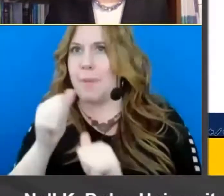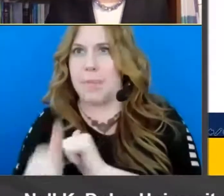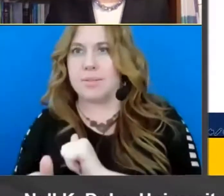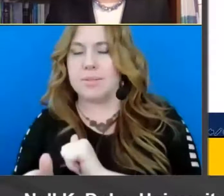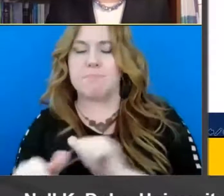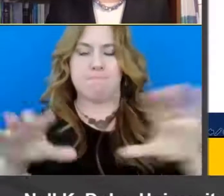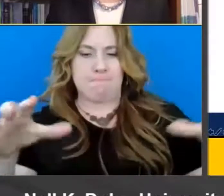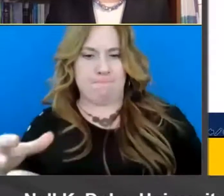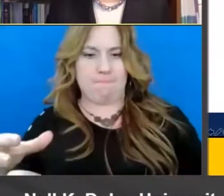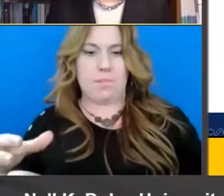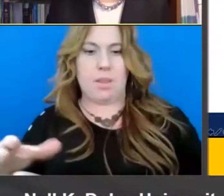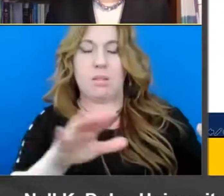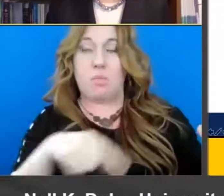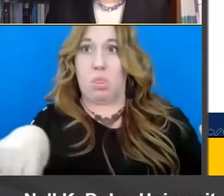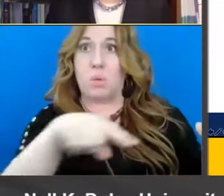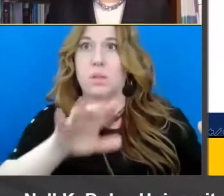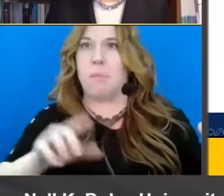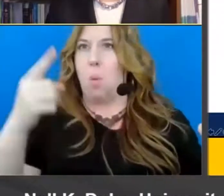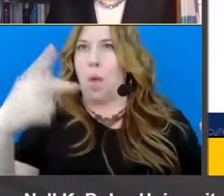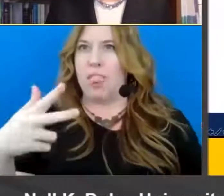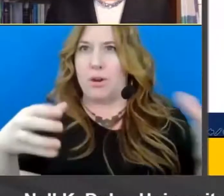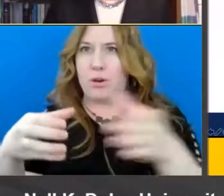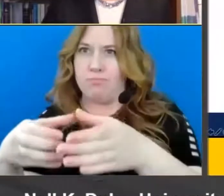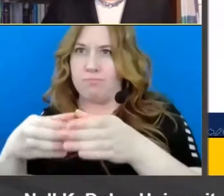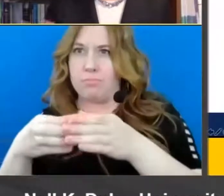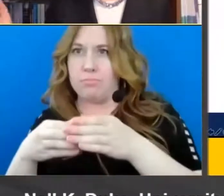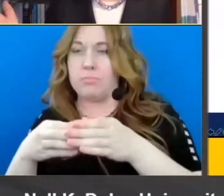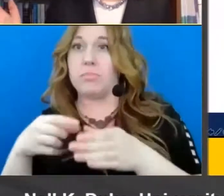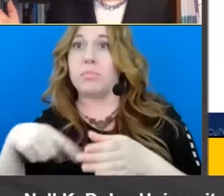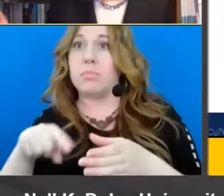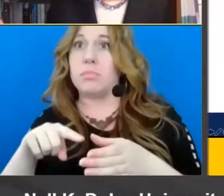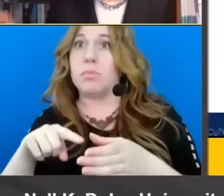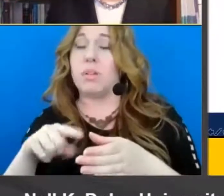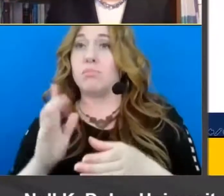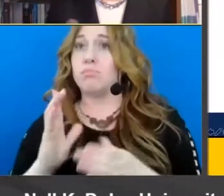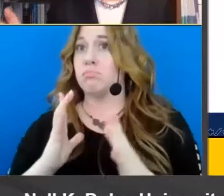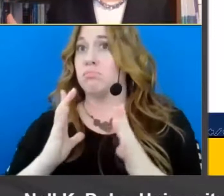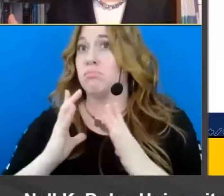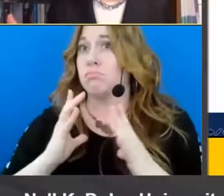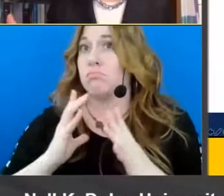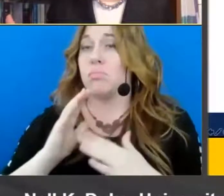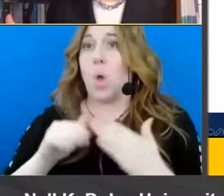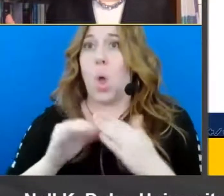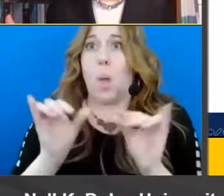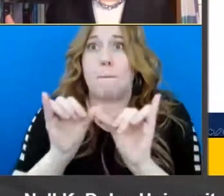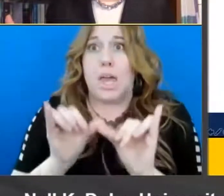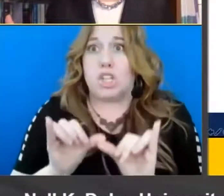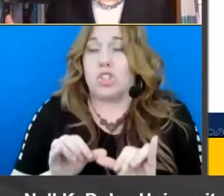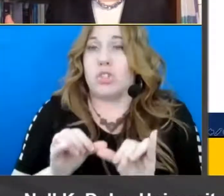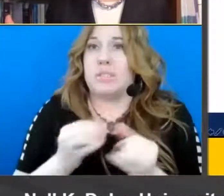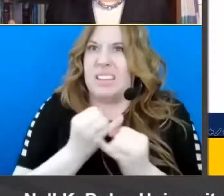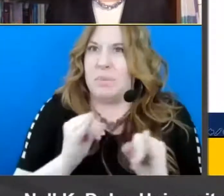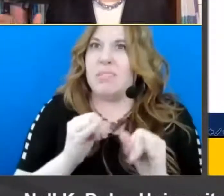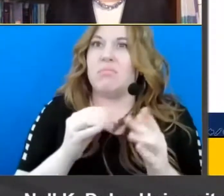who didn't pass the third grade reading test were actually absolutely fine on all the measures of foundational skills